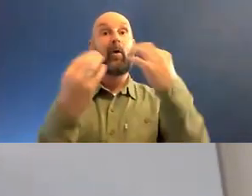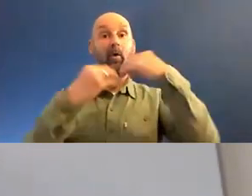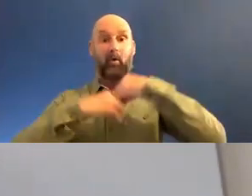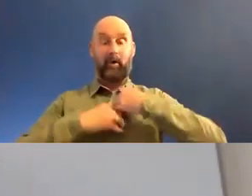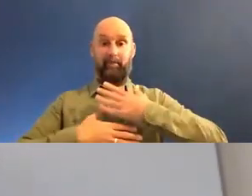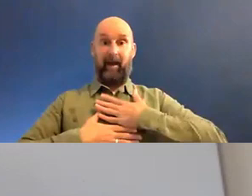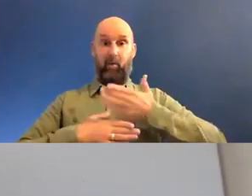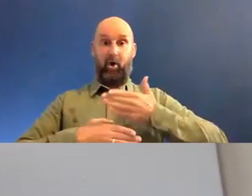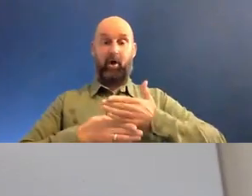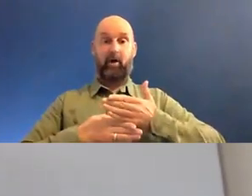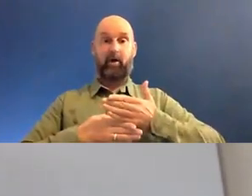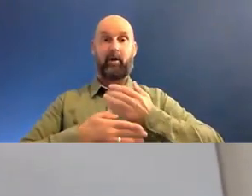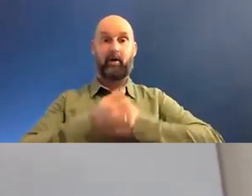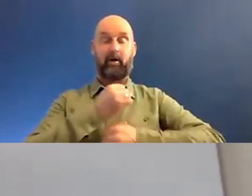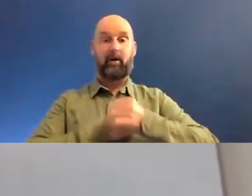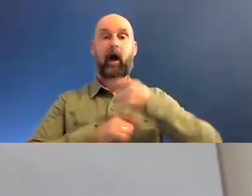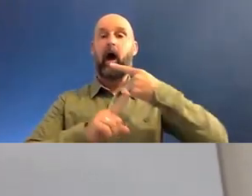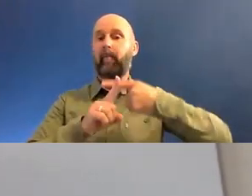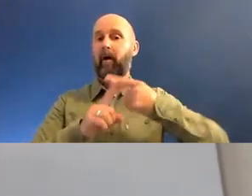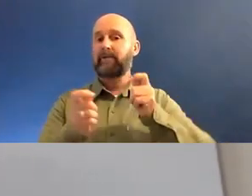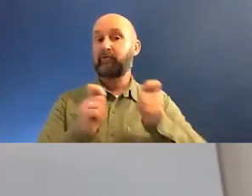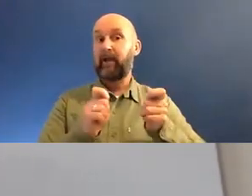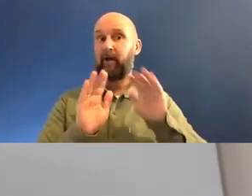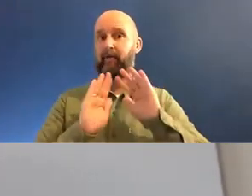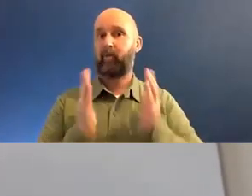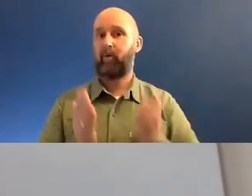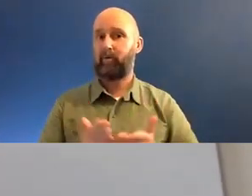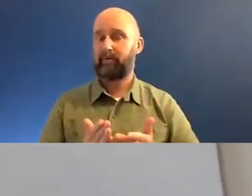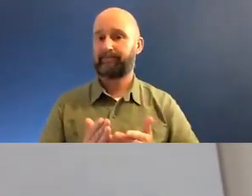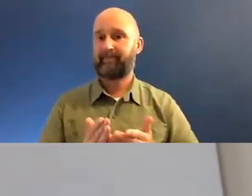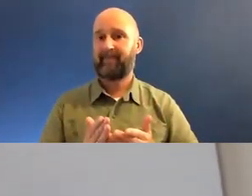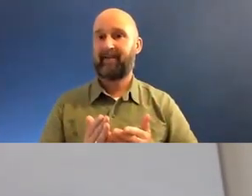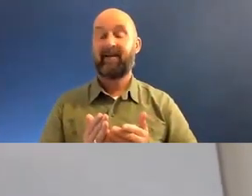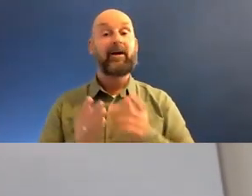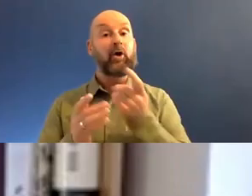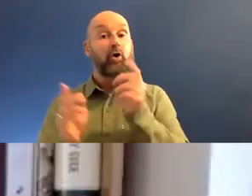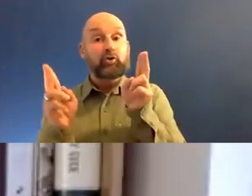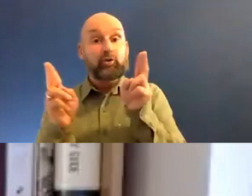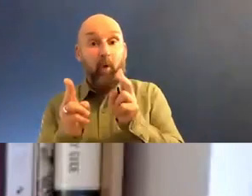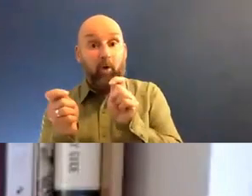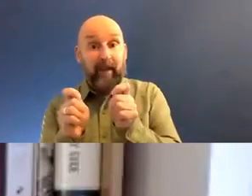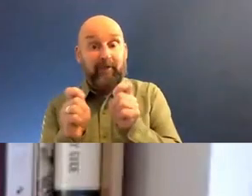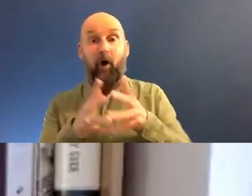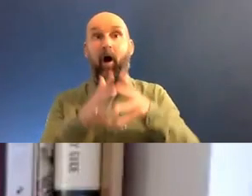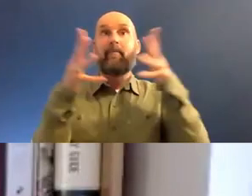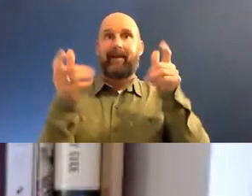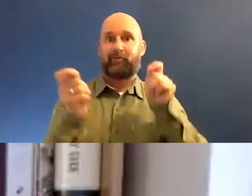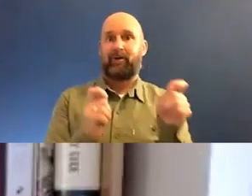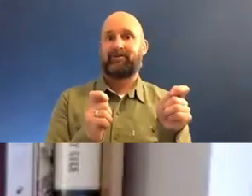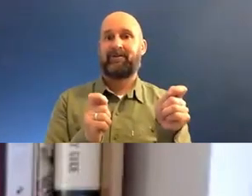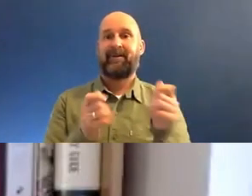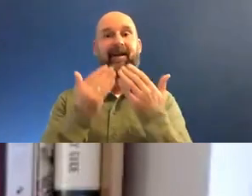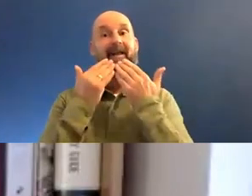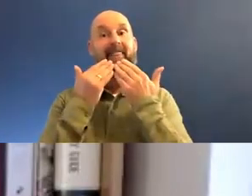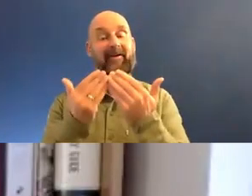will lead to some kind of positive change in the world. Small or large. Yes. Yeah. Well, thank you very much there.